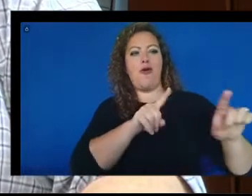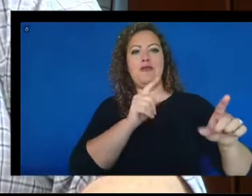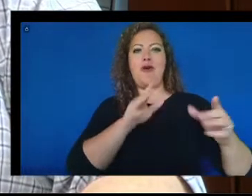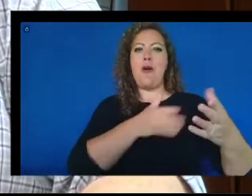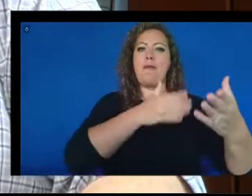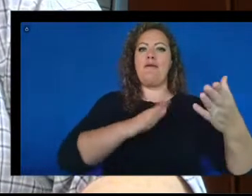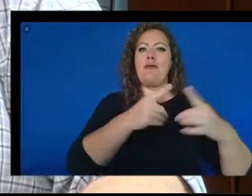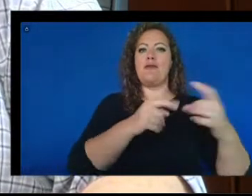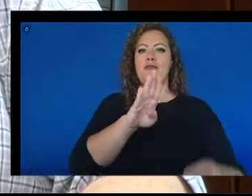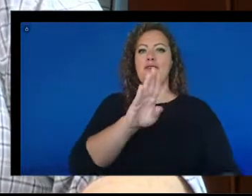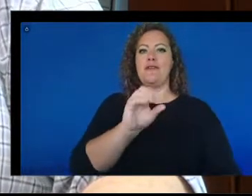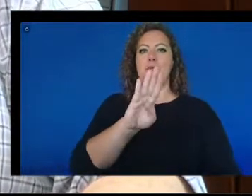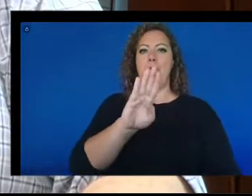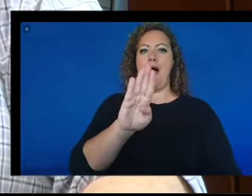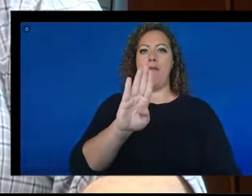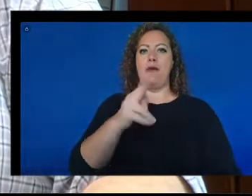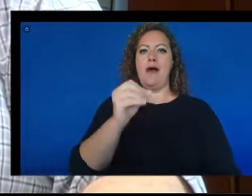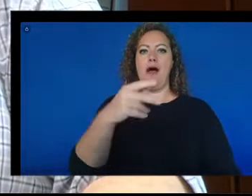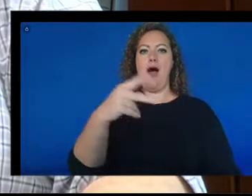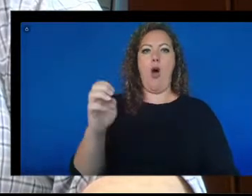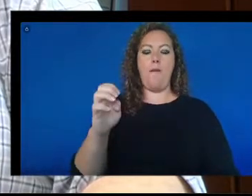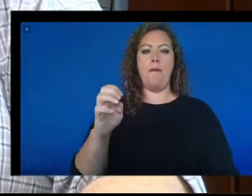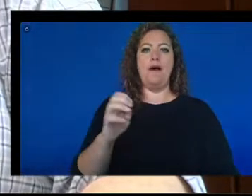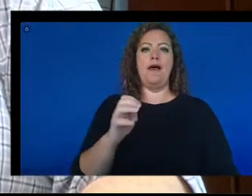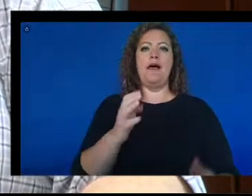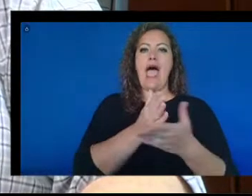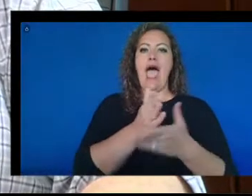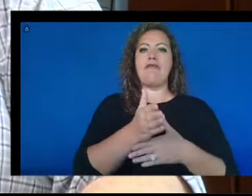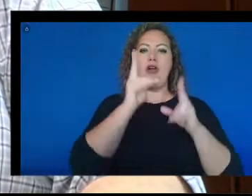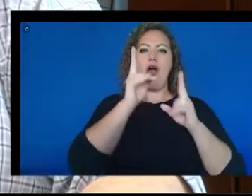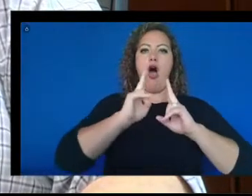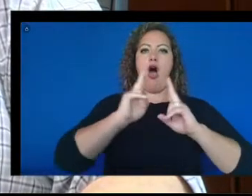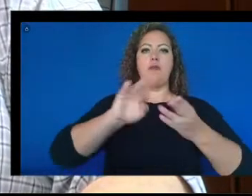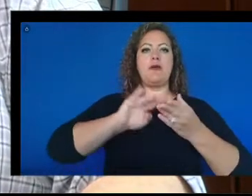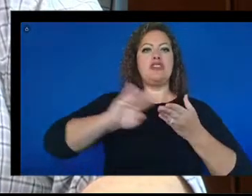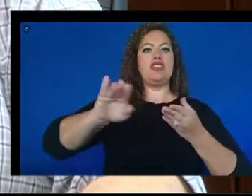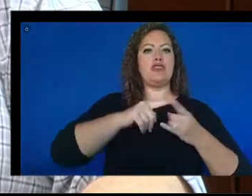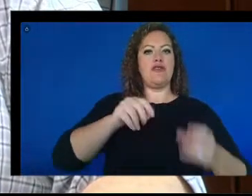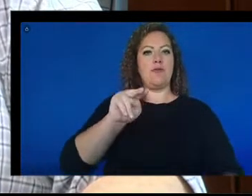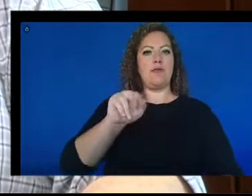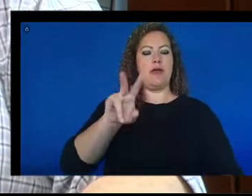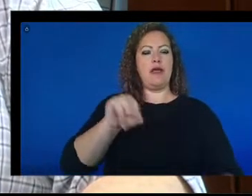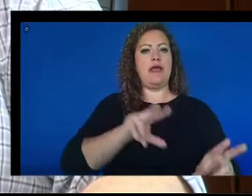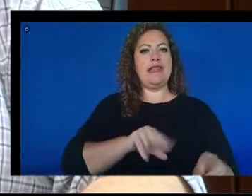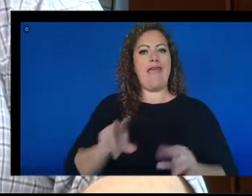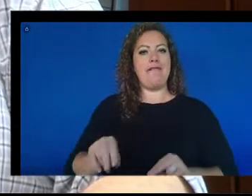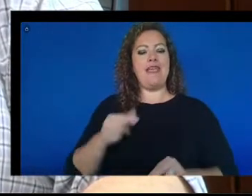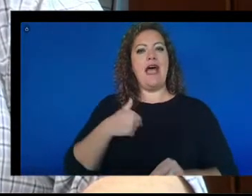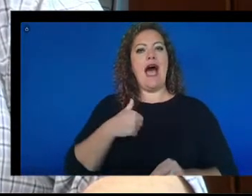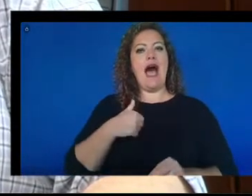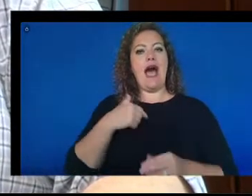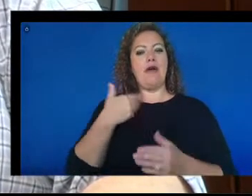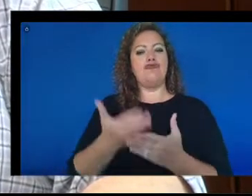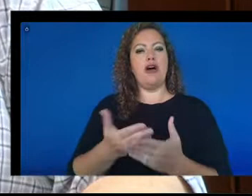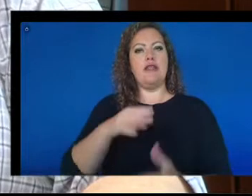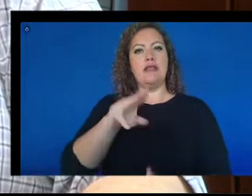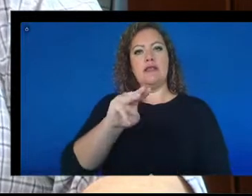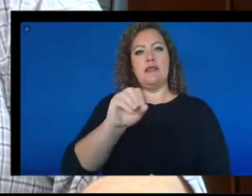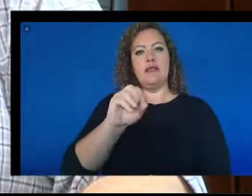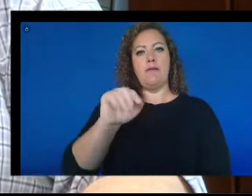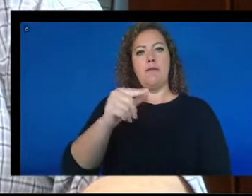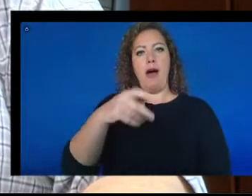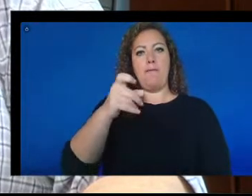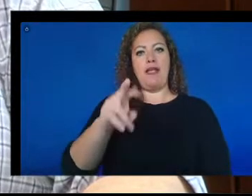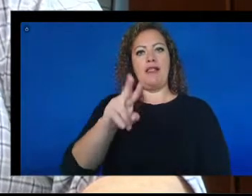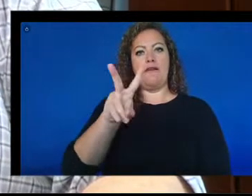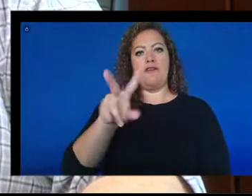Hope. After being honorably discharged from the Navy, I eventually ended up in Montpelier, Vermont, where